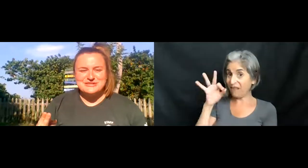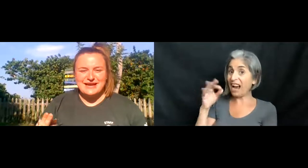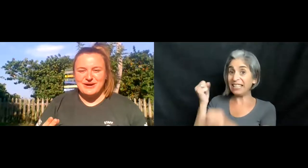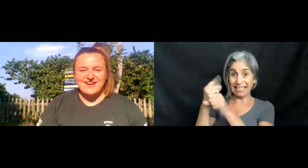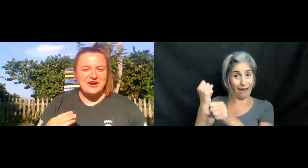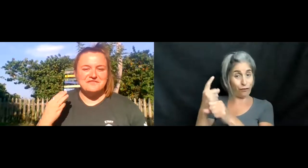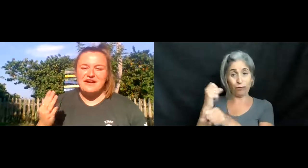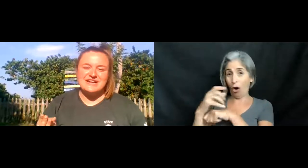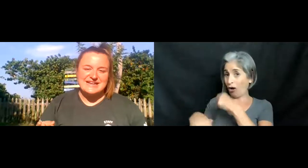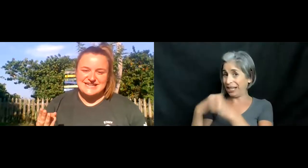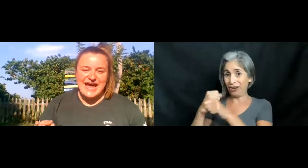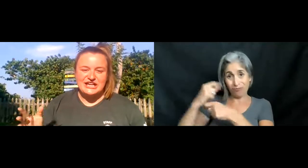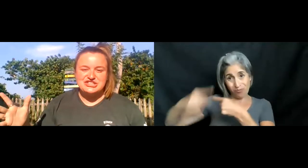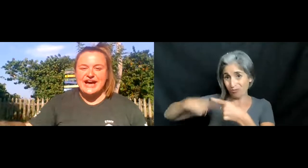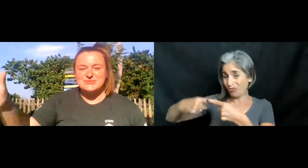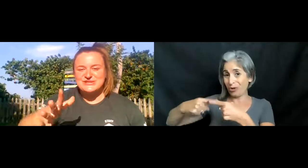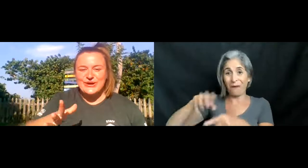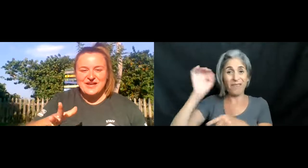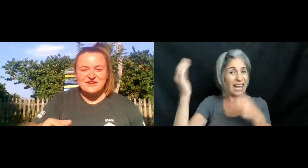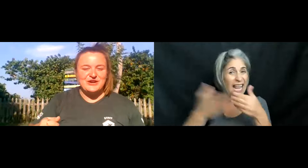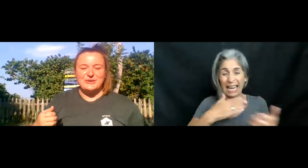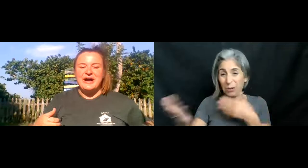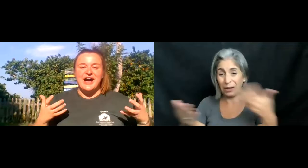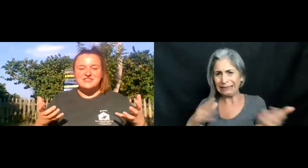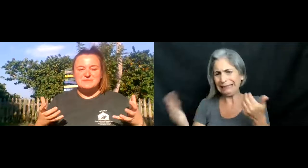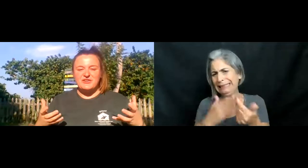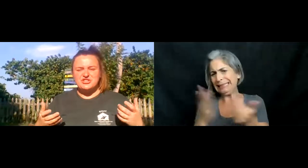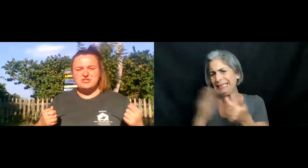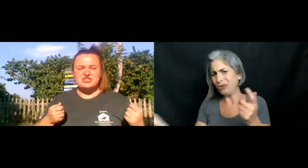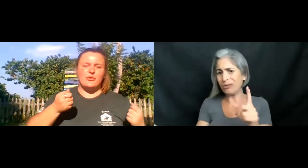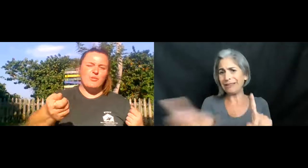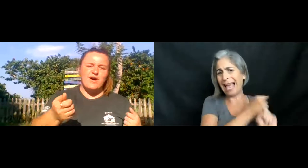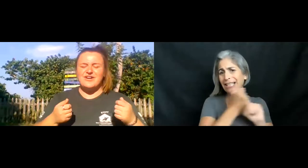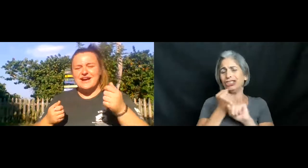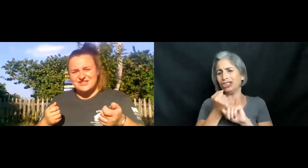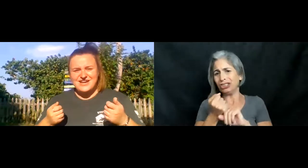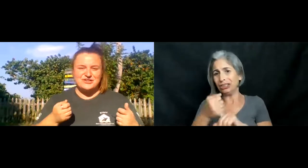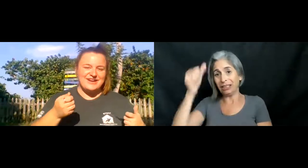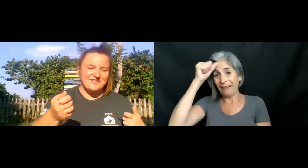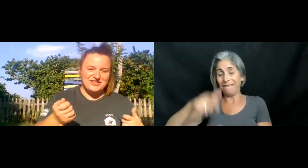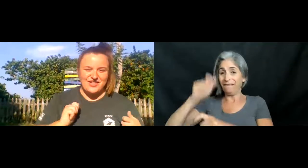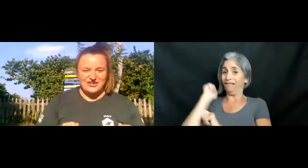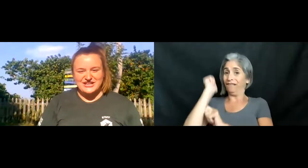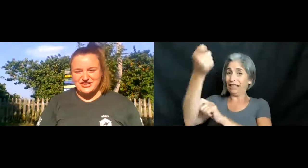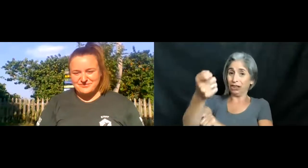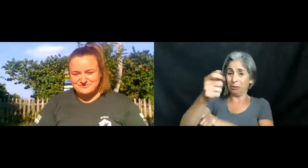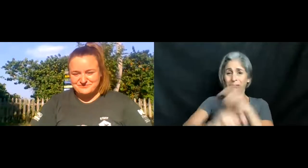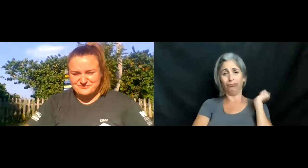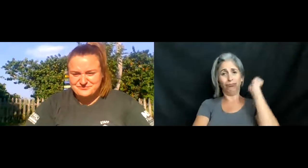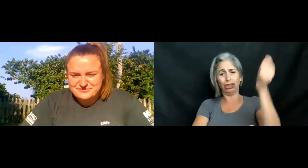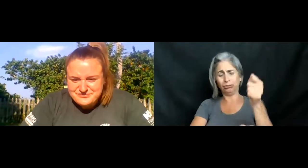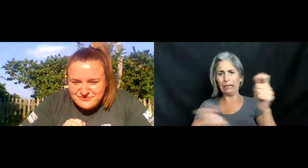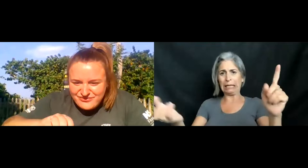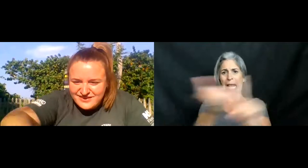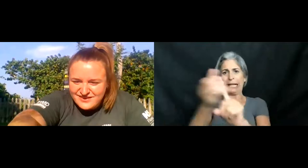can find almost anywhere, and are very easy to catch, as we saw in that video of the spear fishermen just going one right after the other catching them.